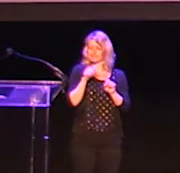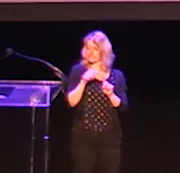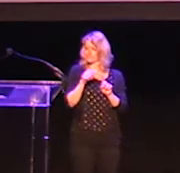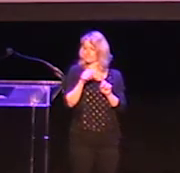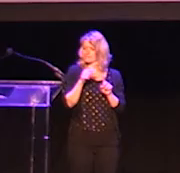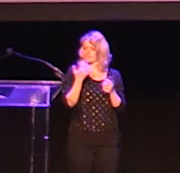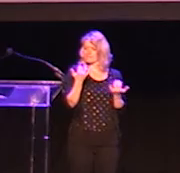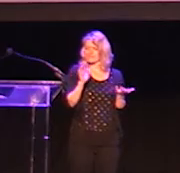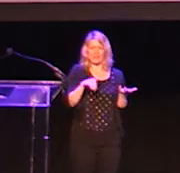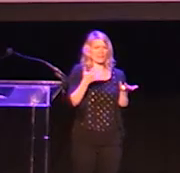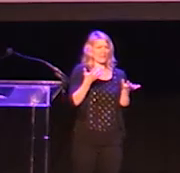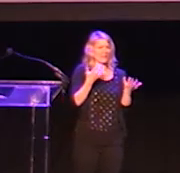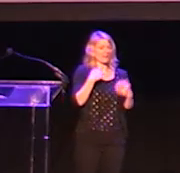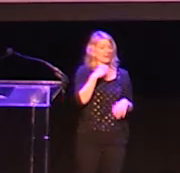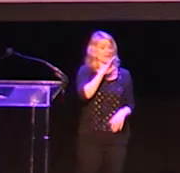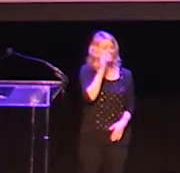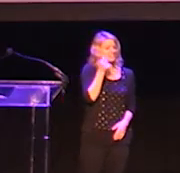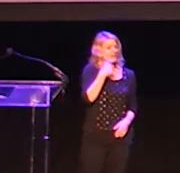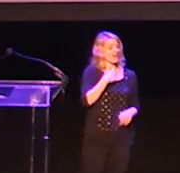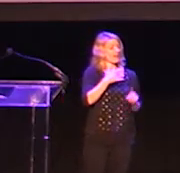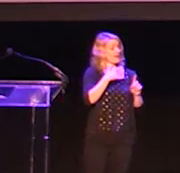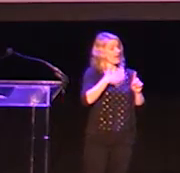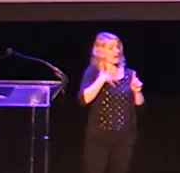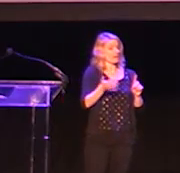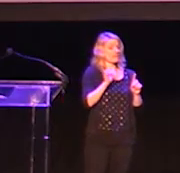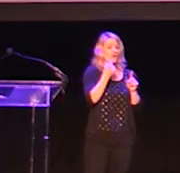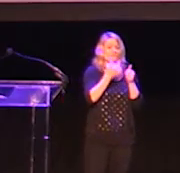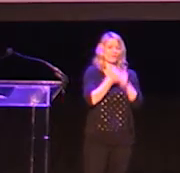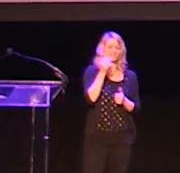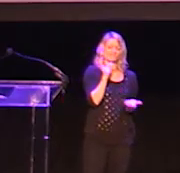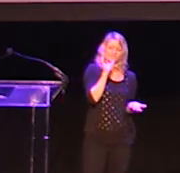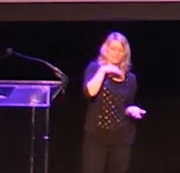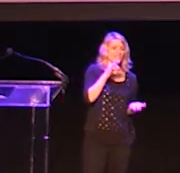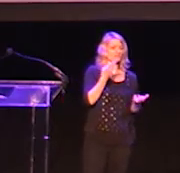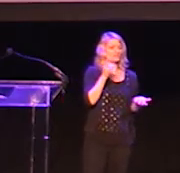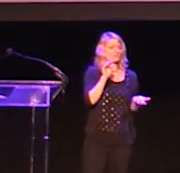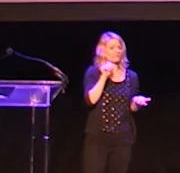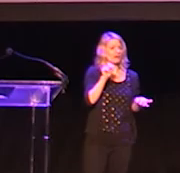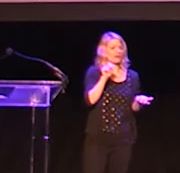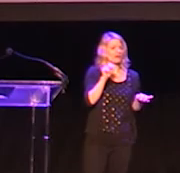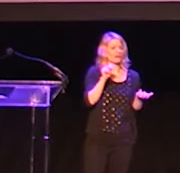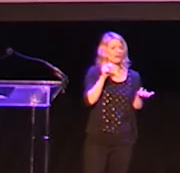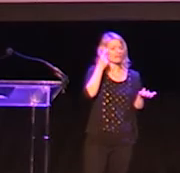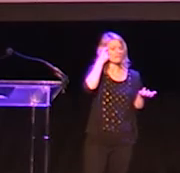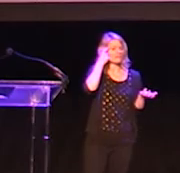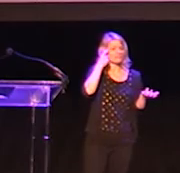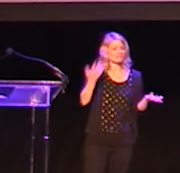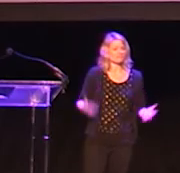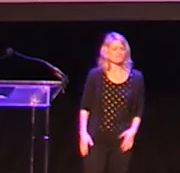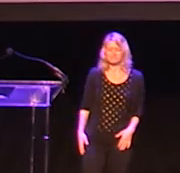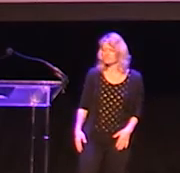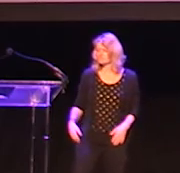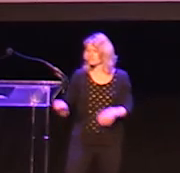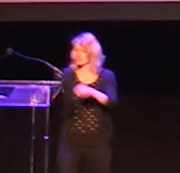energetic, the most incalculably advantageous in its universal intelligibility, is still so neglected that